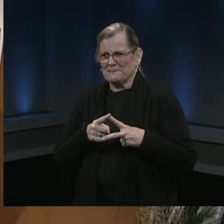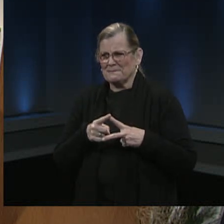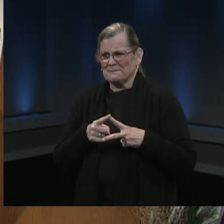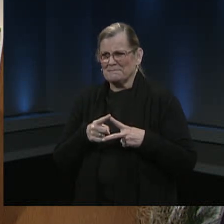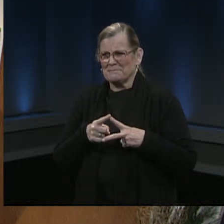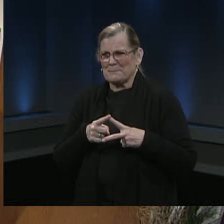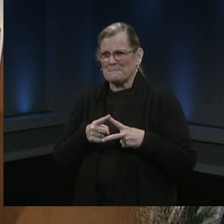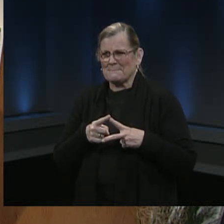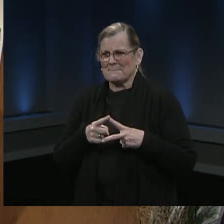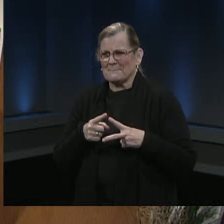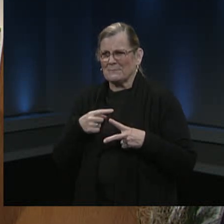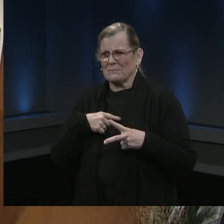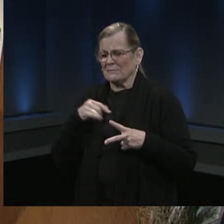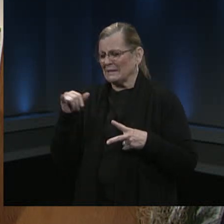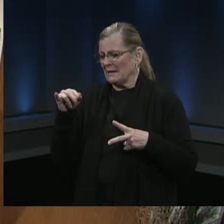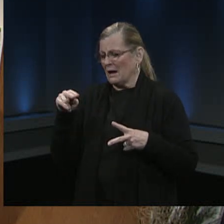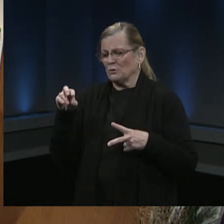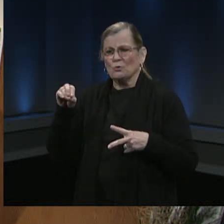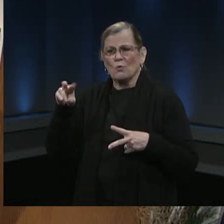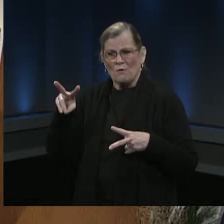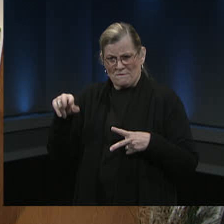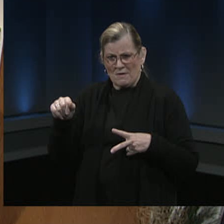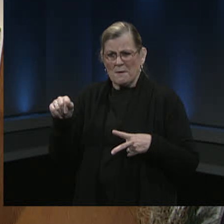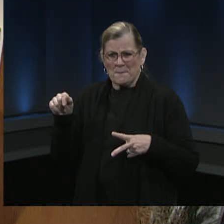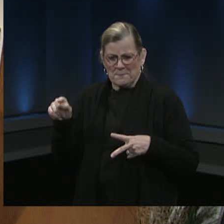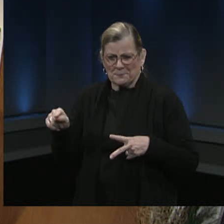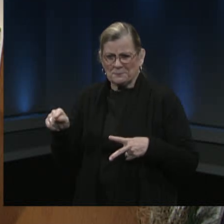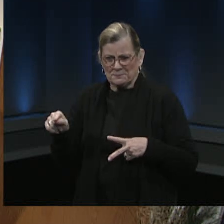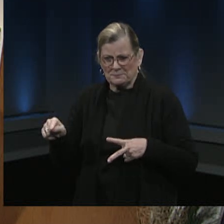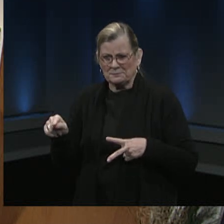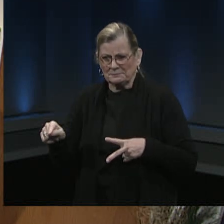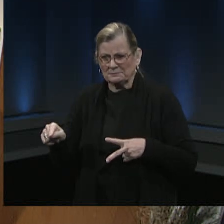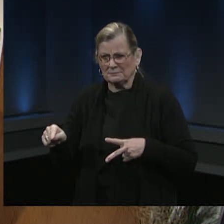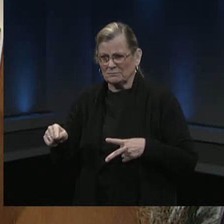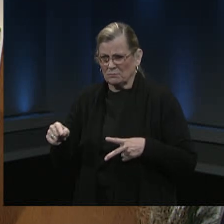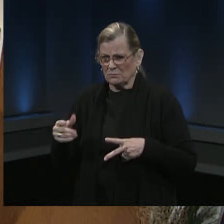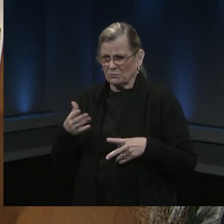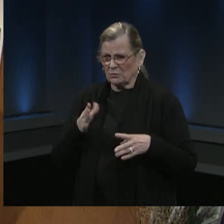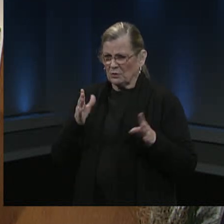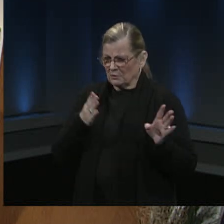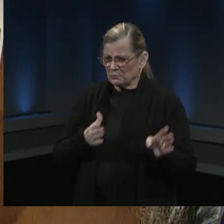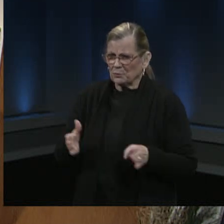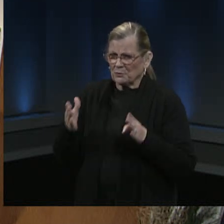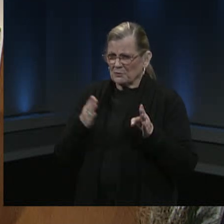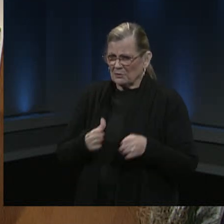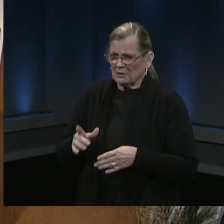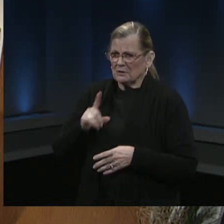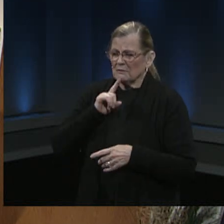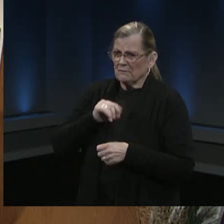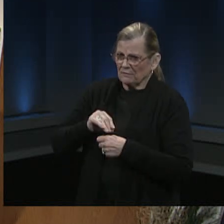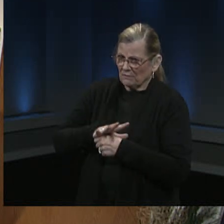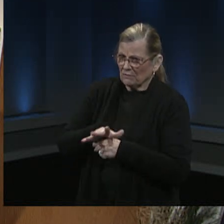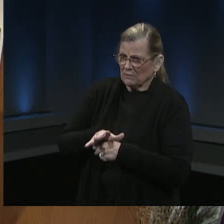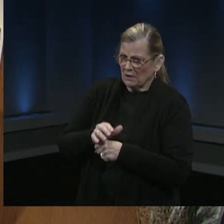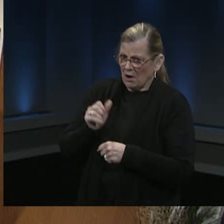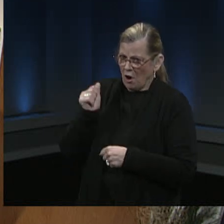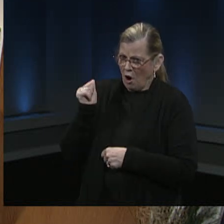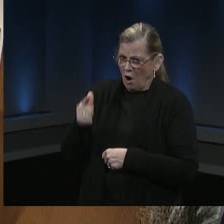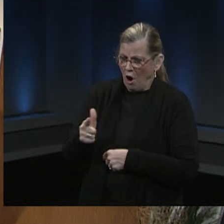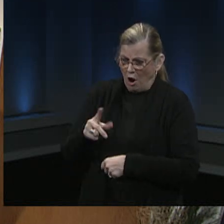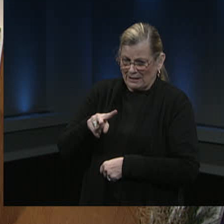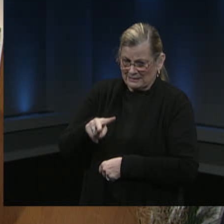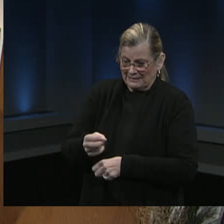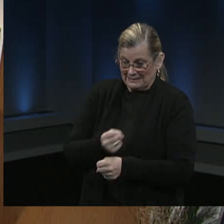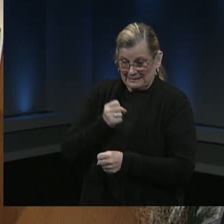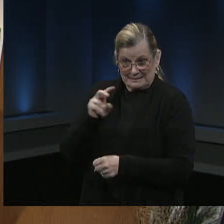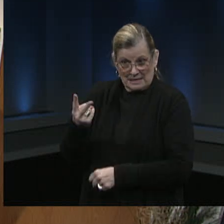Inova organized and planned to guarantee that we will all receive the second dose of the vaccine? I know we've